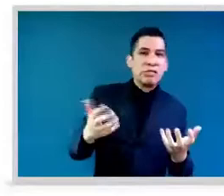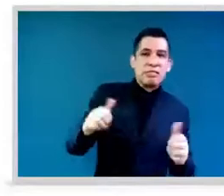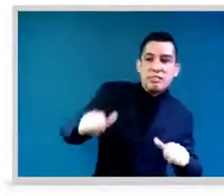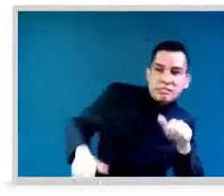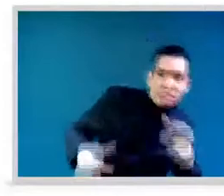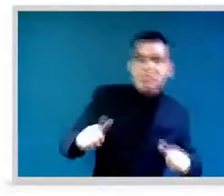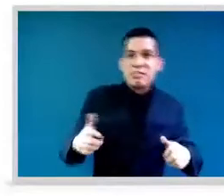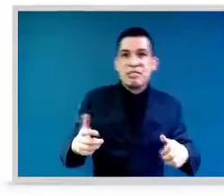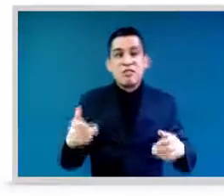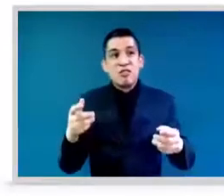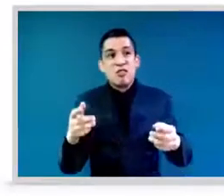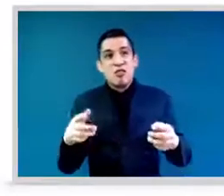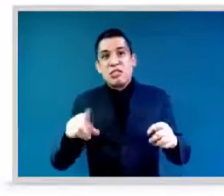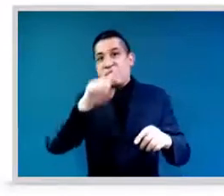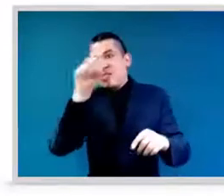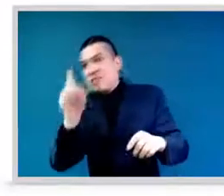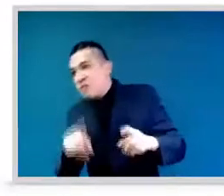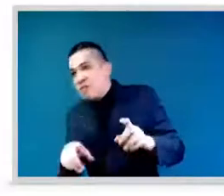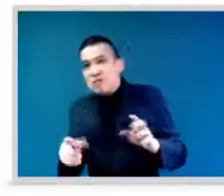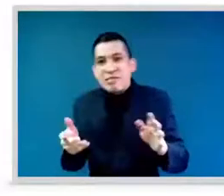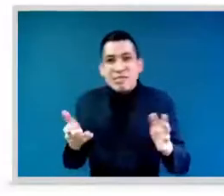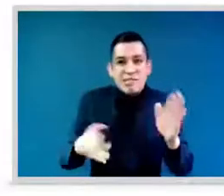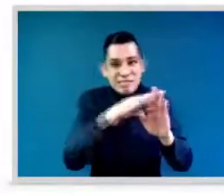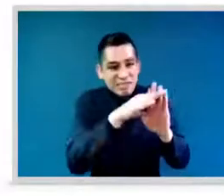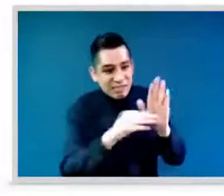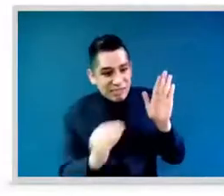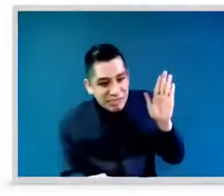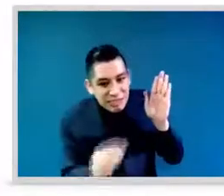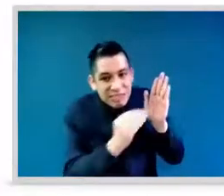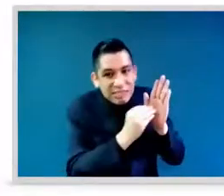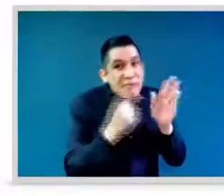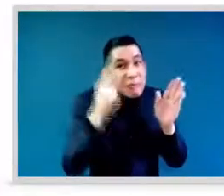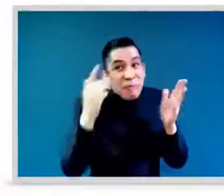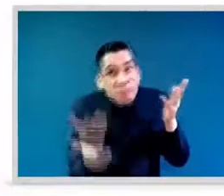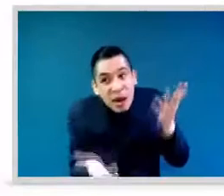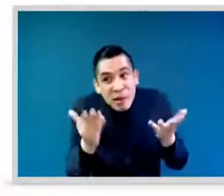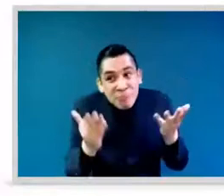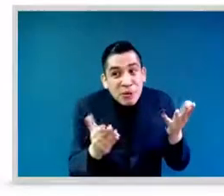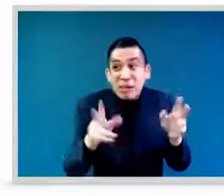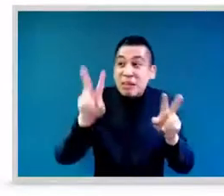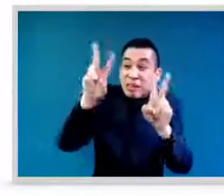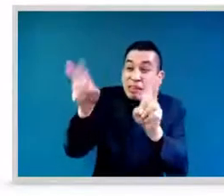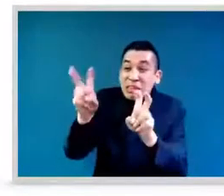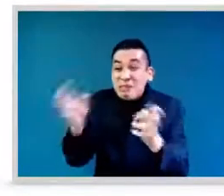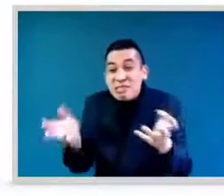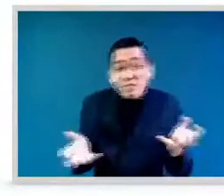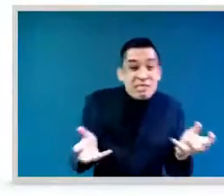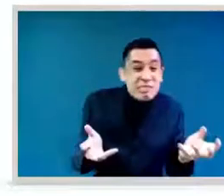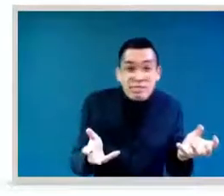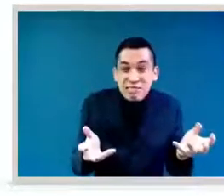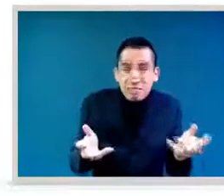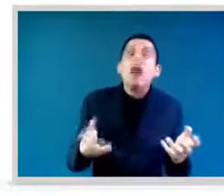we have to put in our agenda and in the agenda of the countries, we do this much more lento, much more desperate.